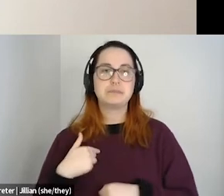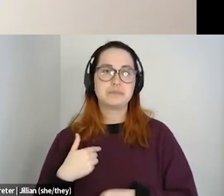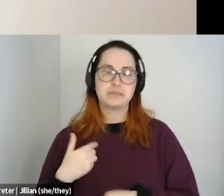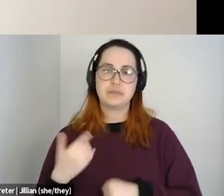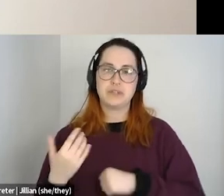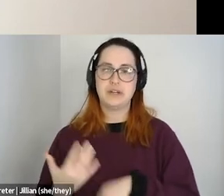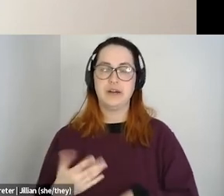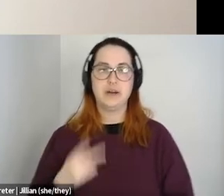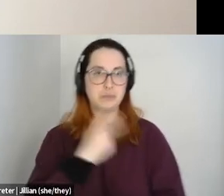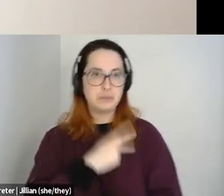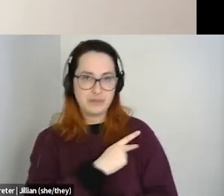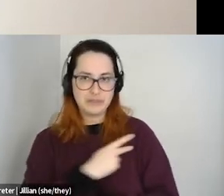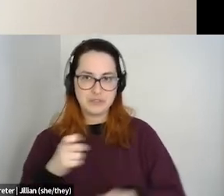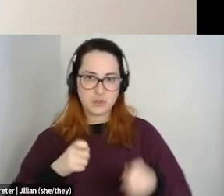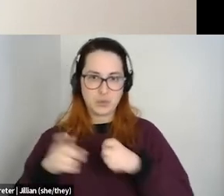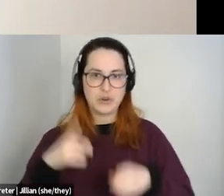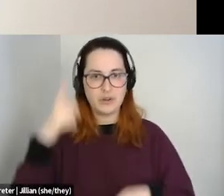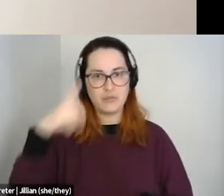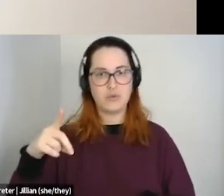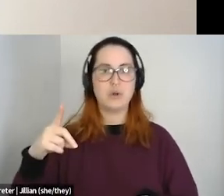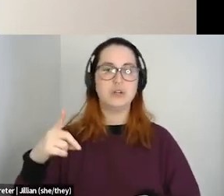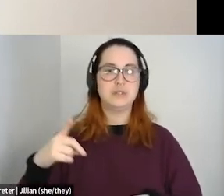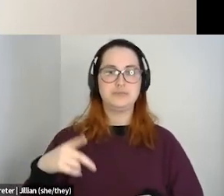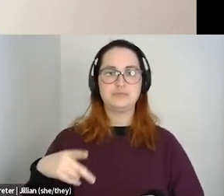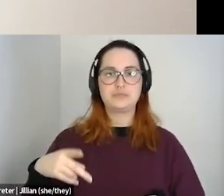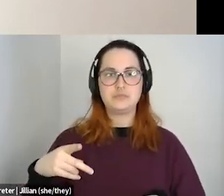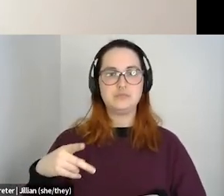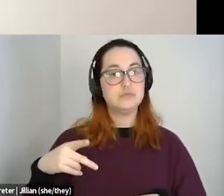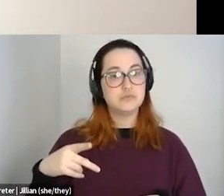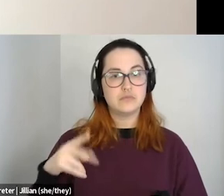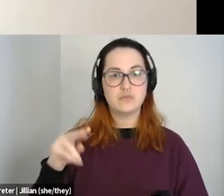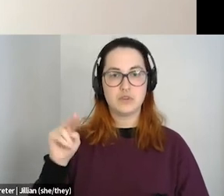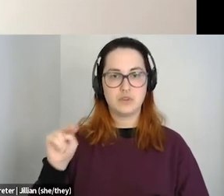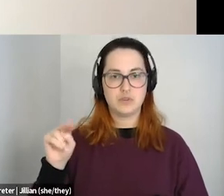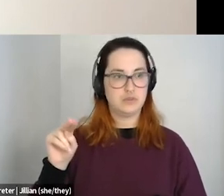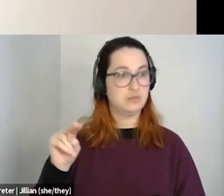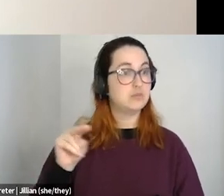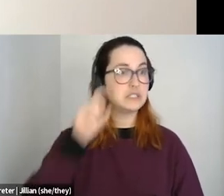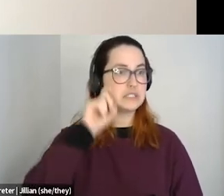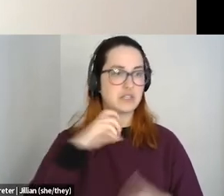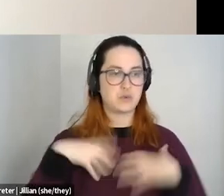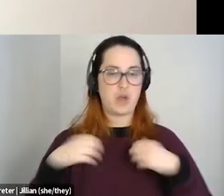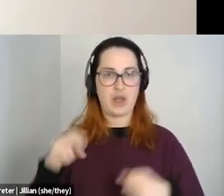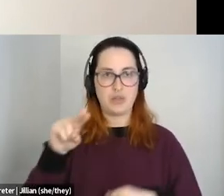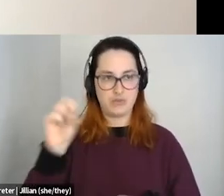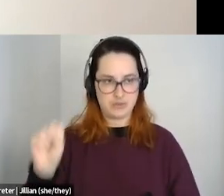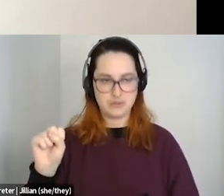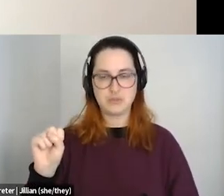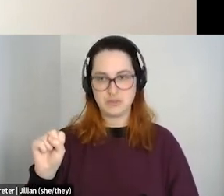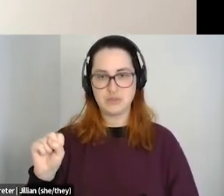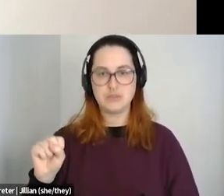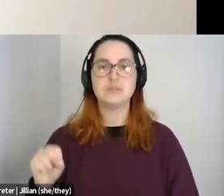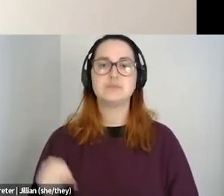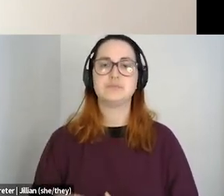Nova Scotia, which is a provincial nonprofit that kind of encompasses a network of sexual health centers across the province.